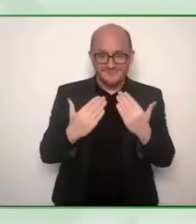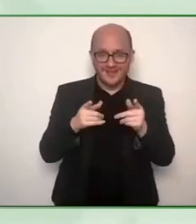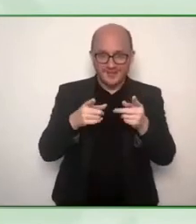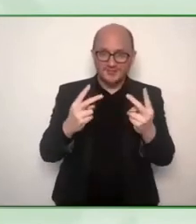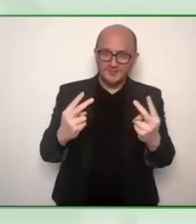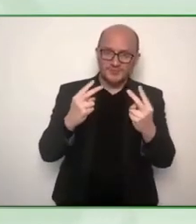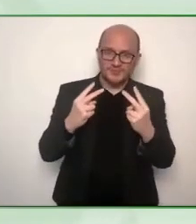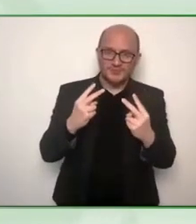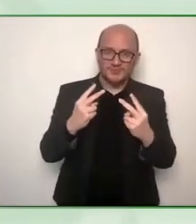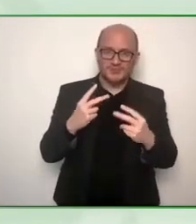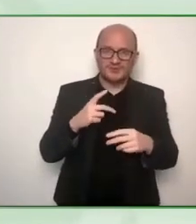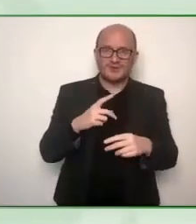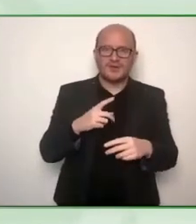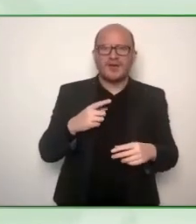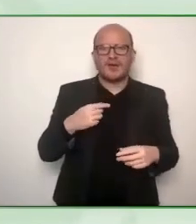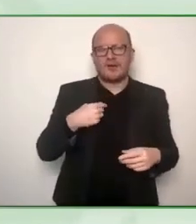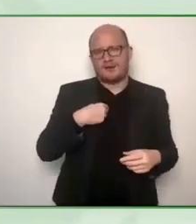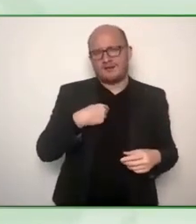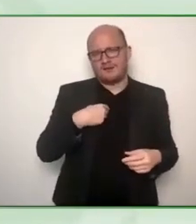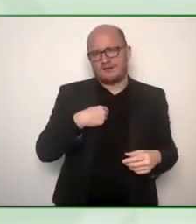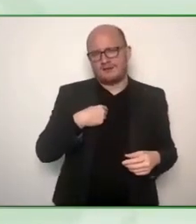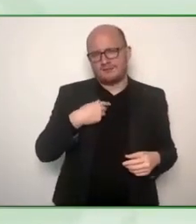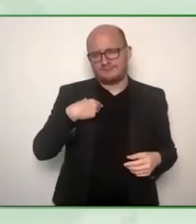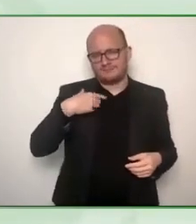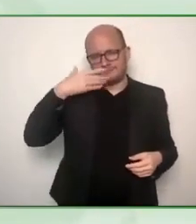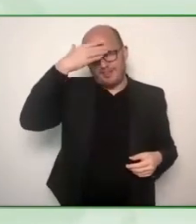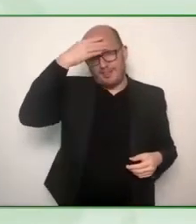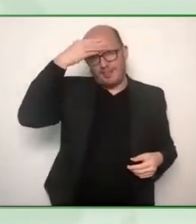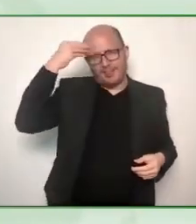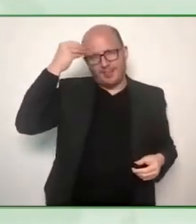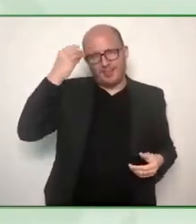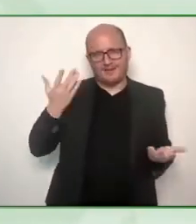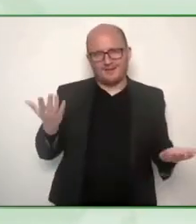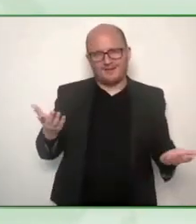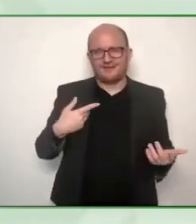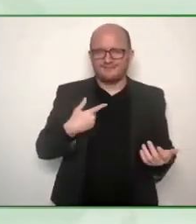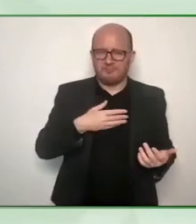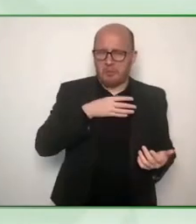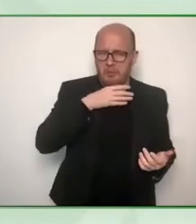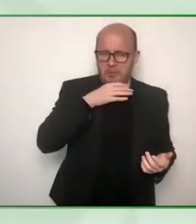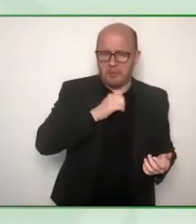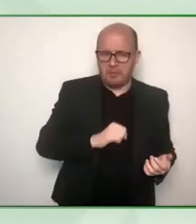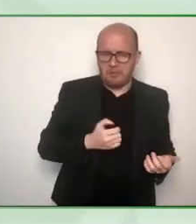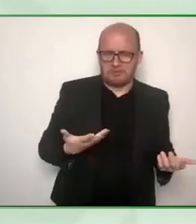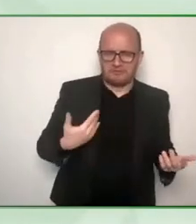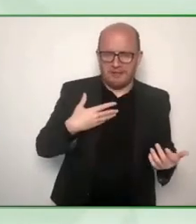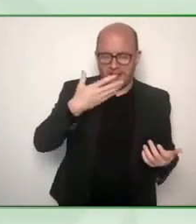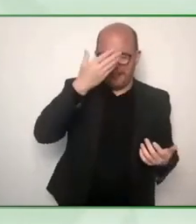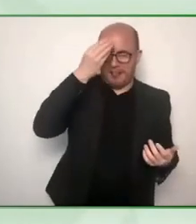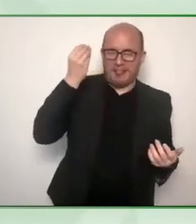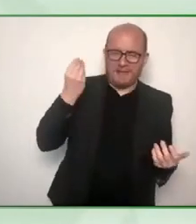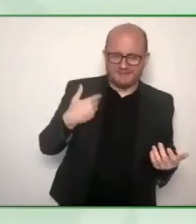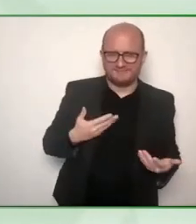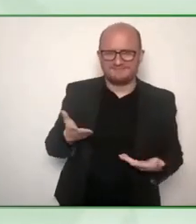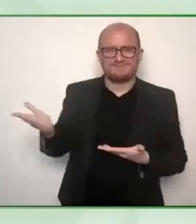matter of age that I forgot the icing on the wonderful cake thank you very much and goodbye everybody